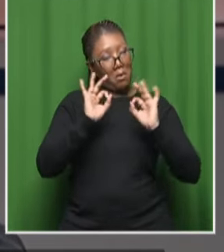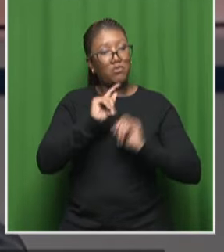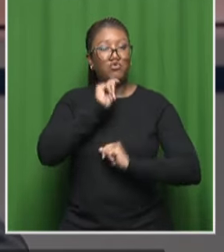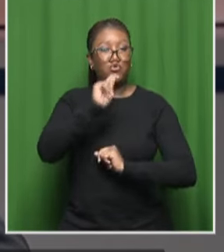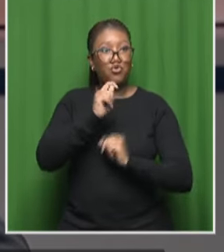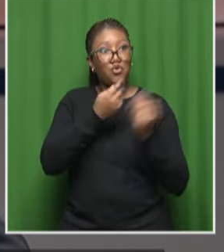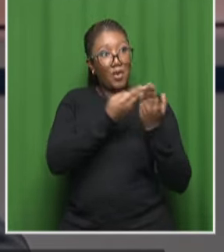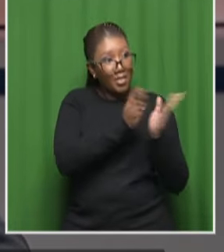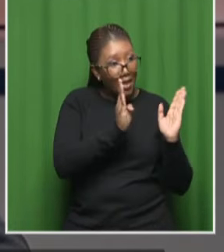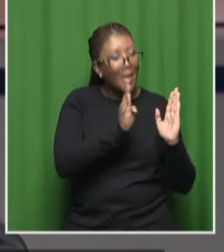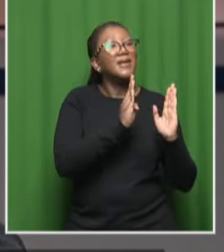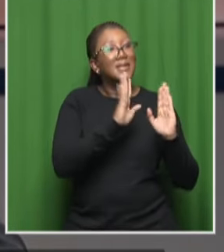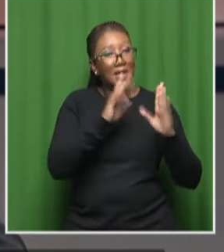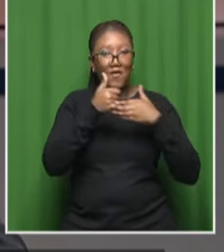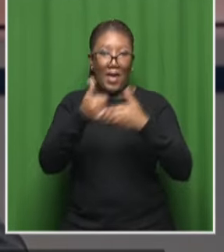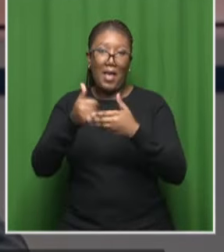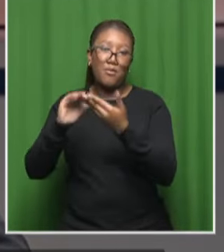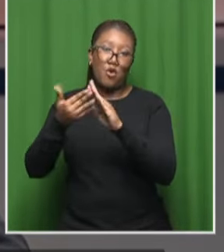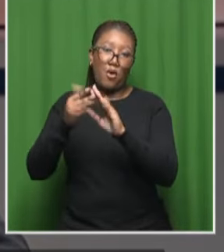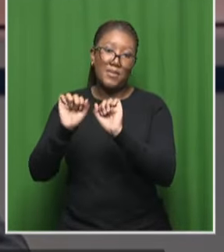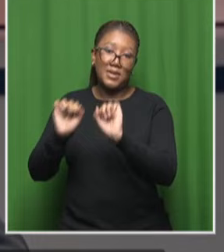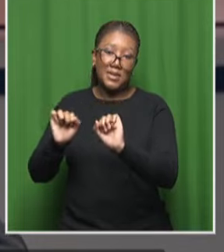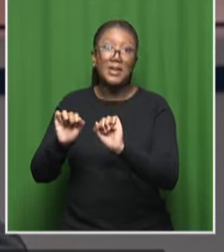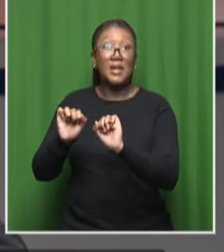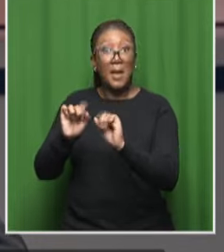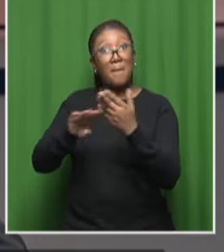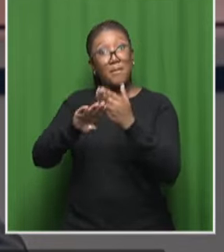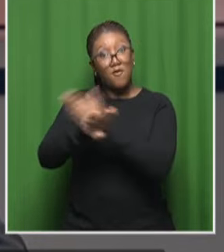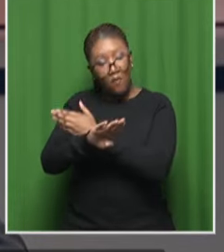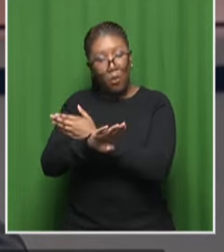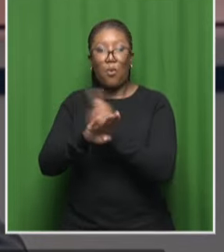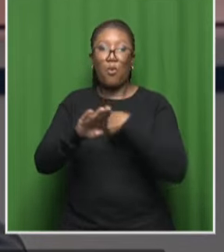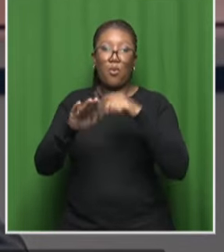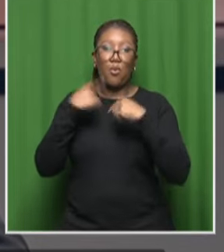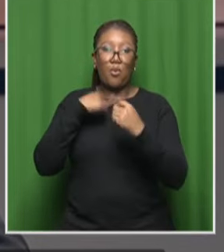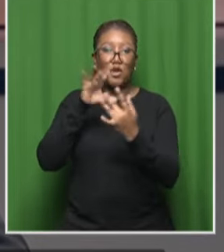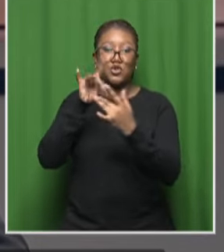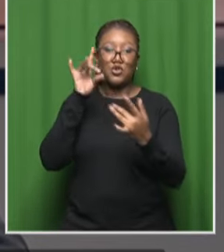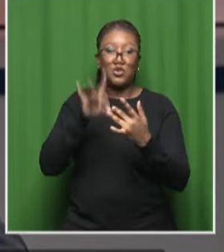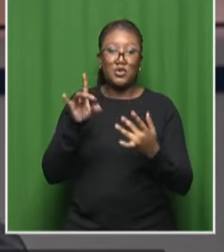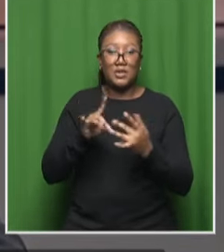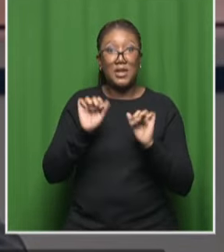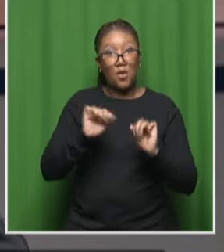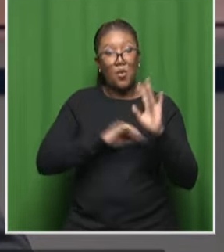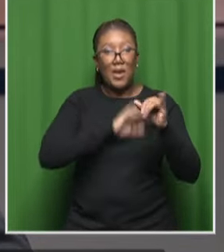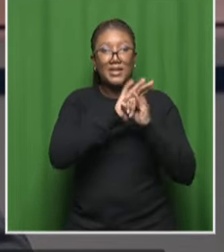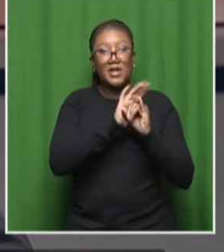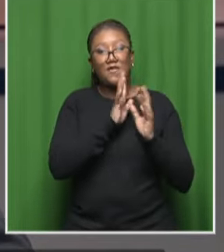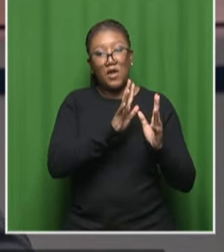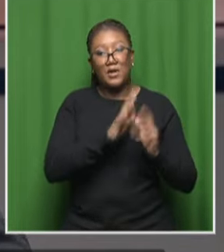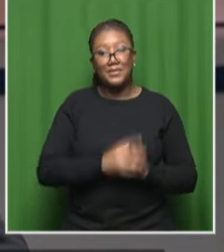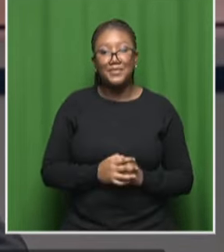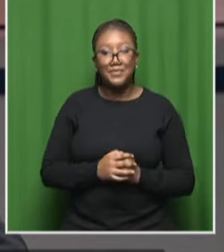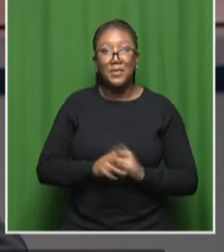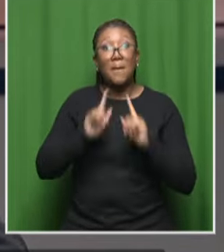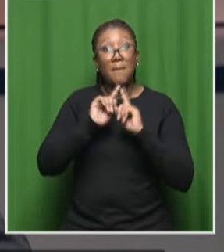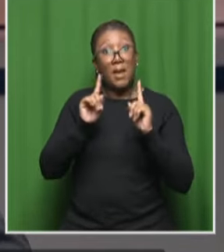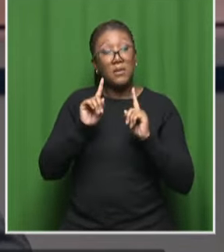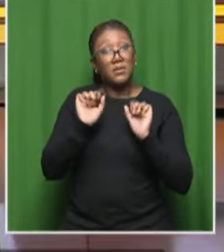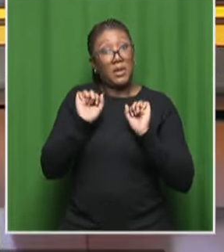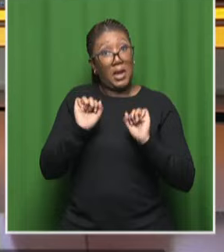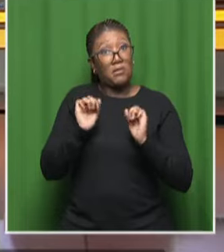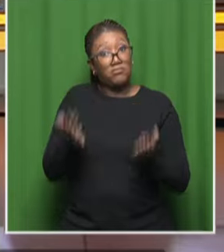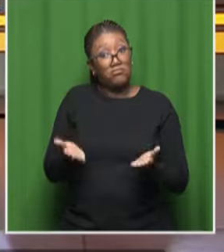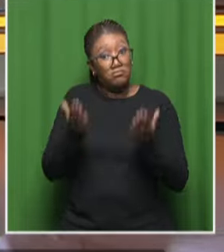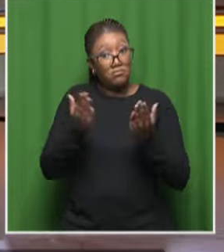indeed people that are doing the work that are nominated that they're nominated for and so that's how identify them oh but we also allow the heroes to